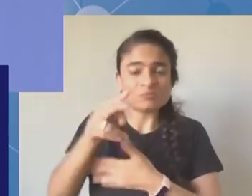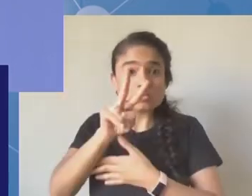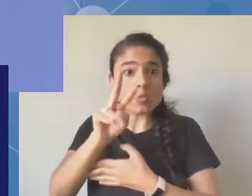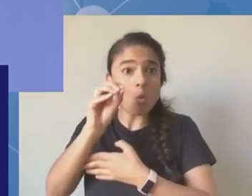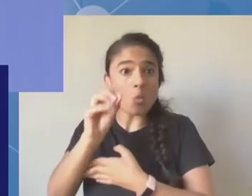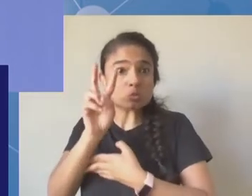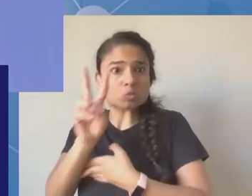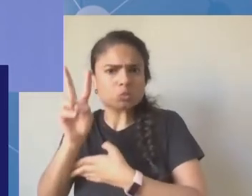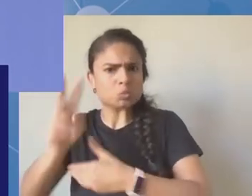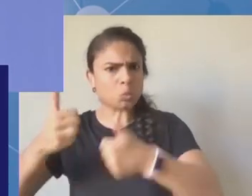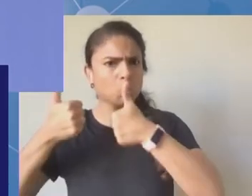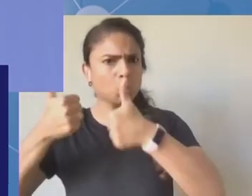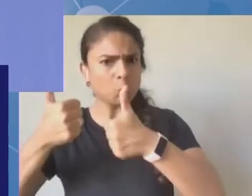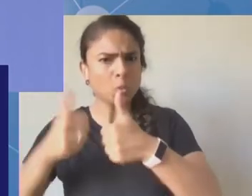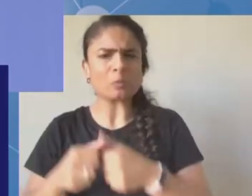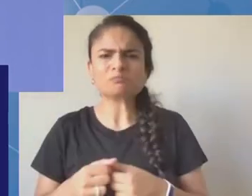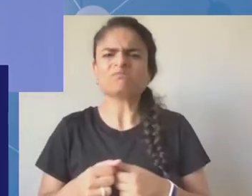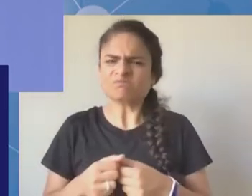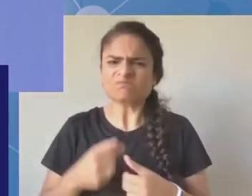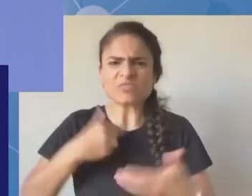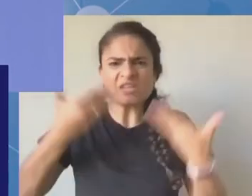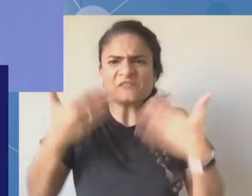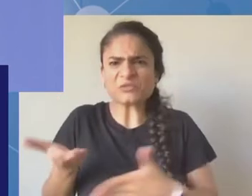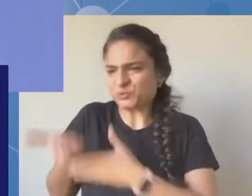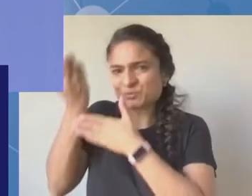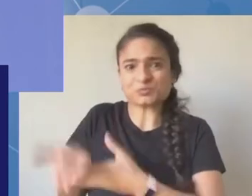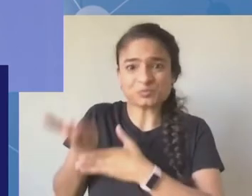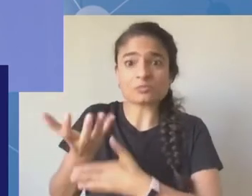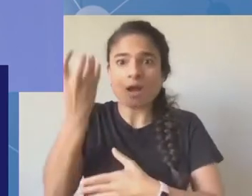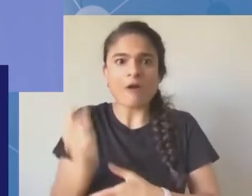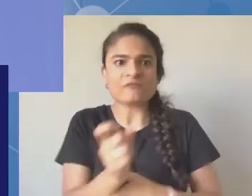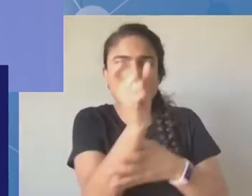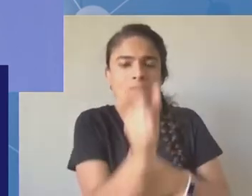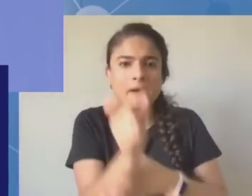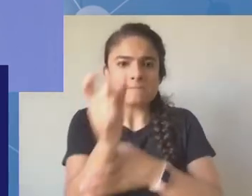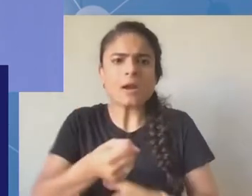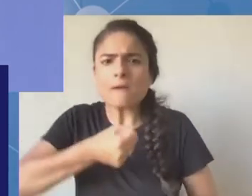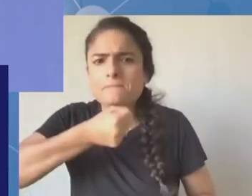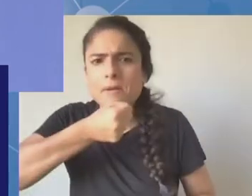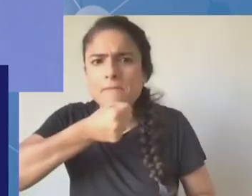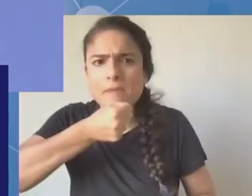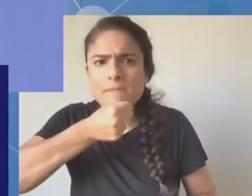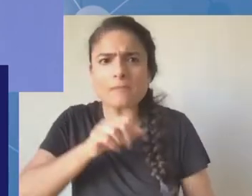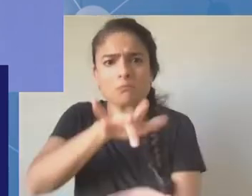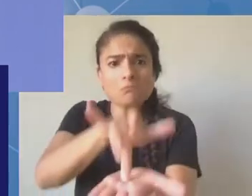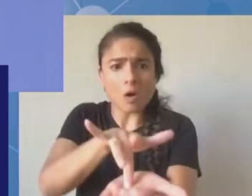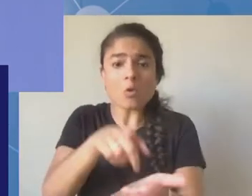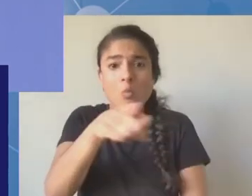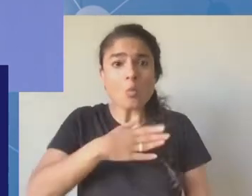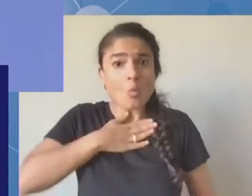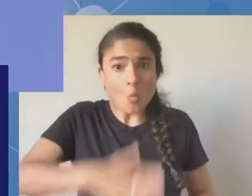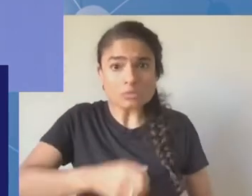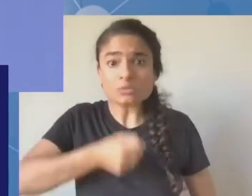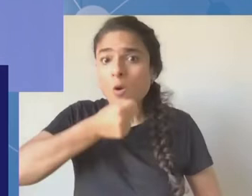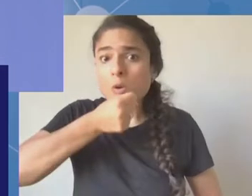mic closest is mic number one, then mic number two, and mic number three is the one at the end. And then we'll also give a chance for the